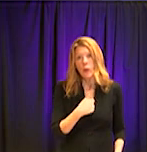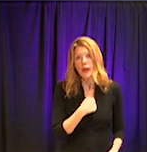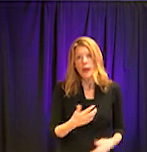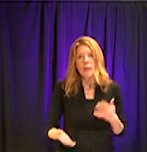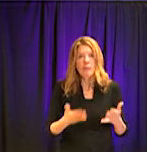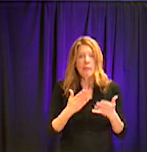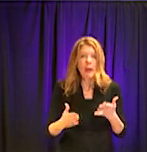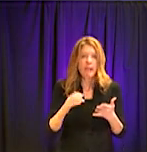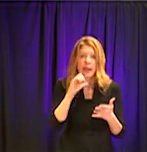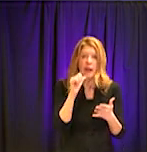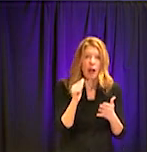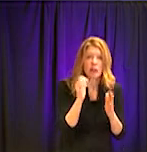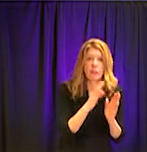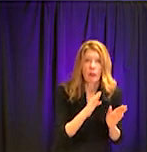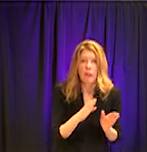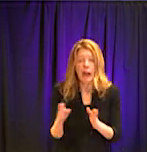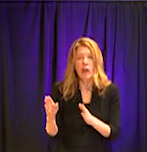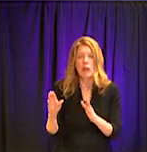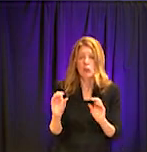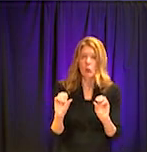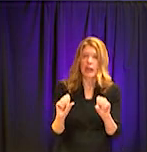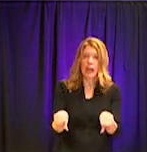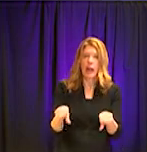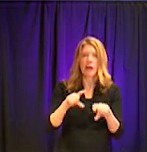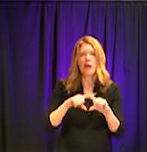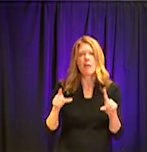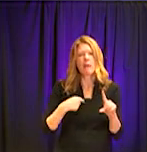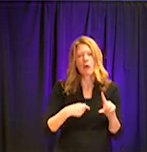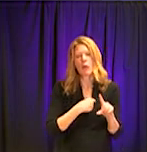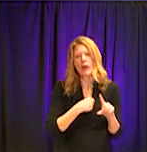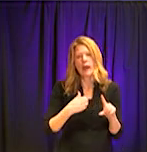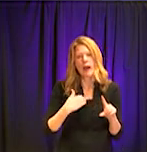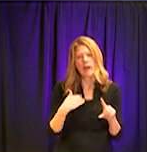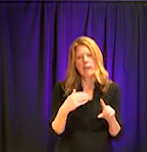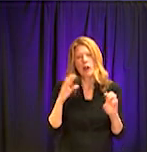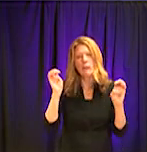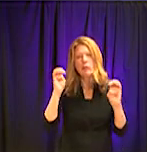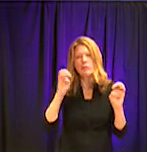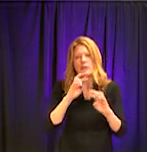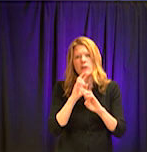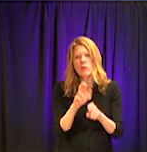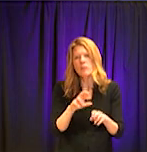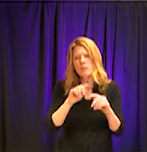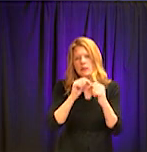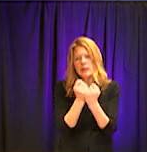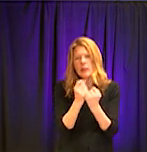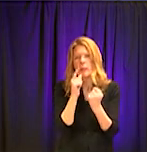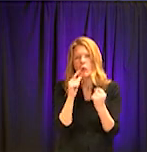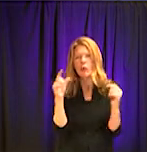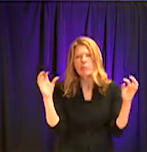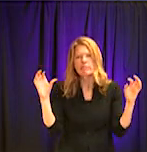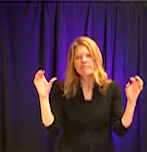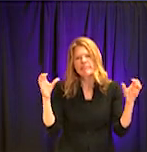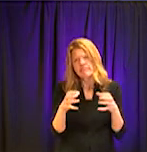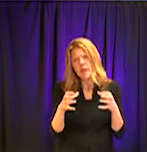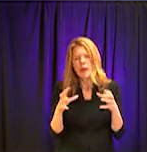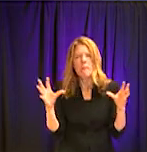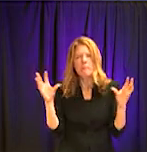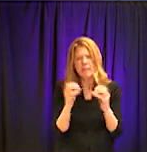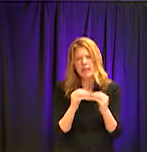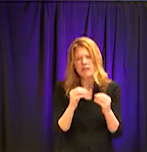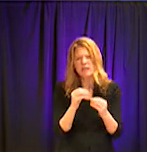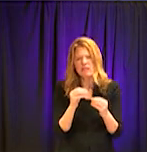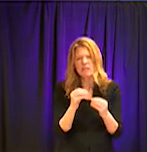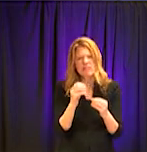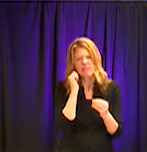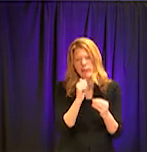we think we can be. We have an emergency response team that meets every morning in the city of Decatur. But I don't think we have gone to